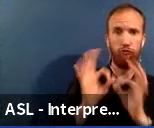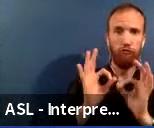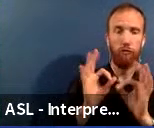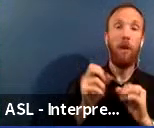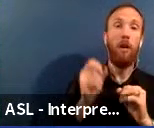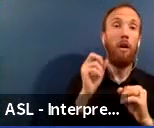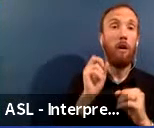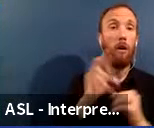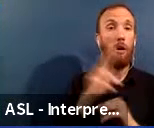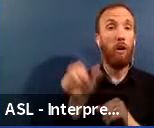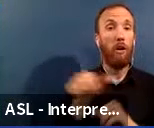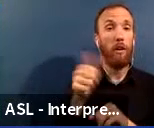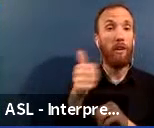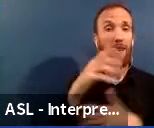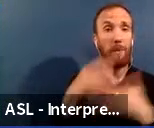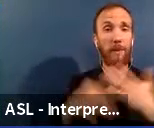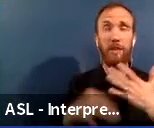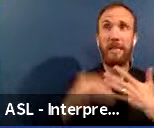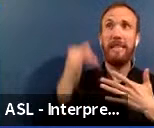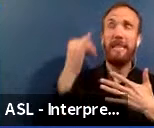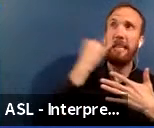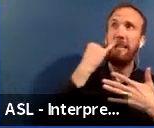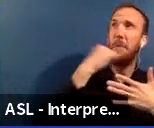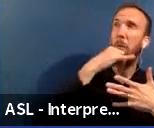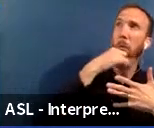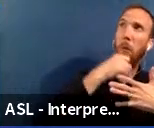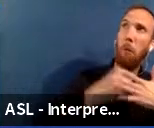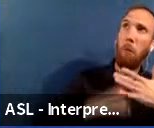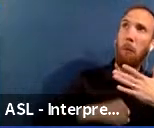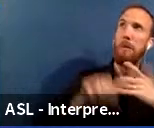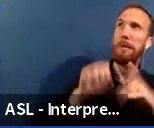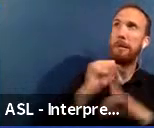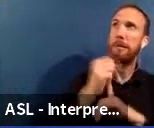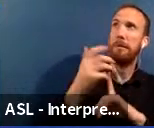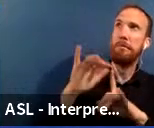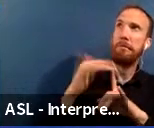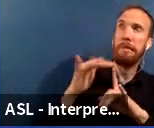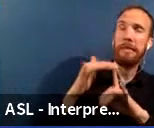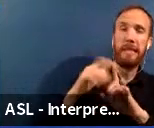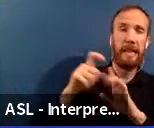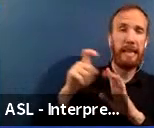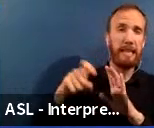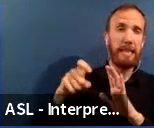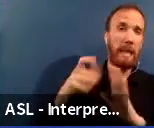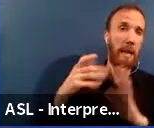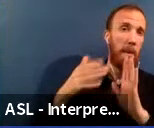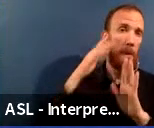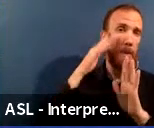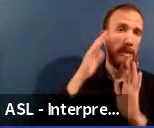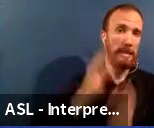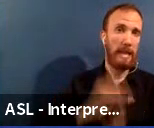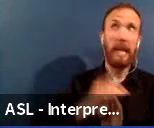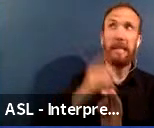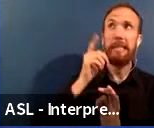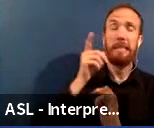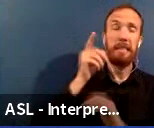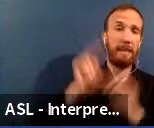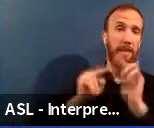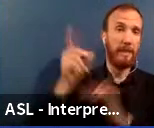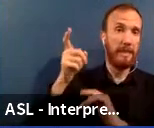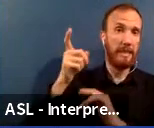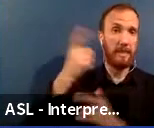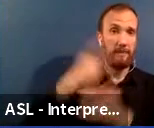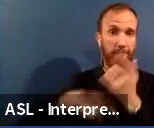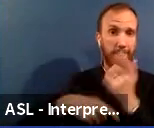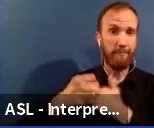alternatively, based on age and condition and need, evaluate if the modular should be replaced or potentially